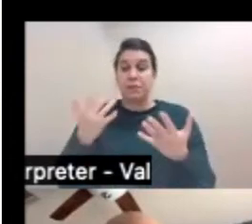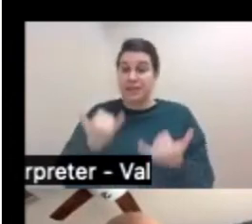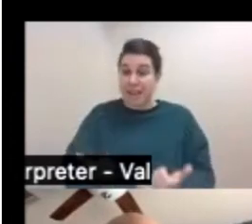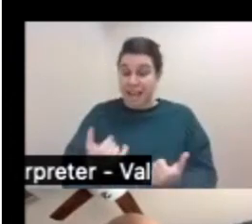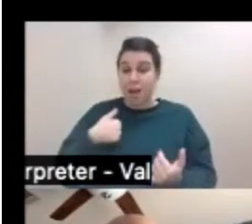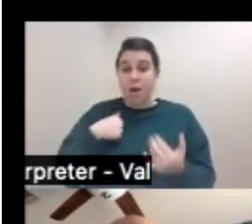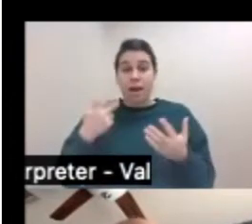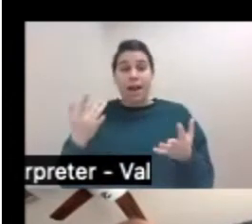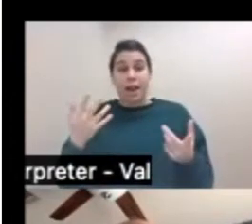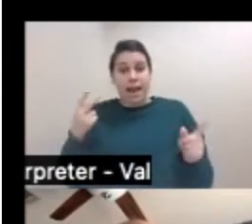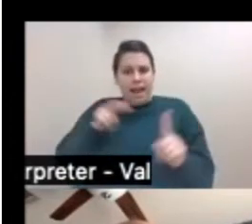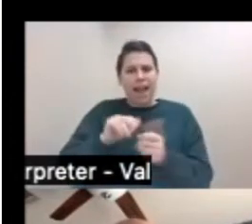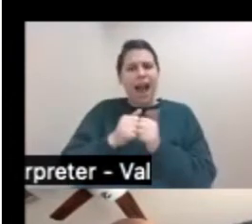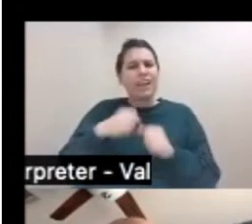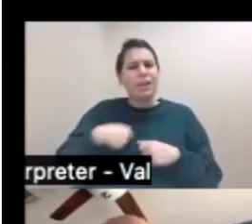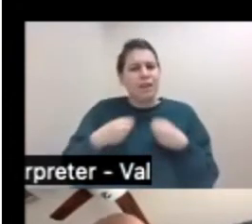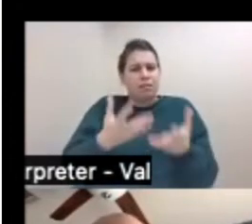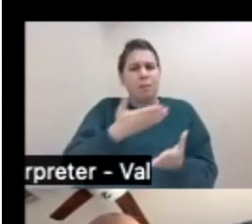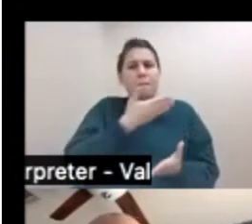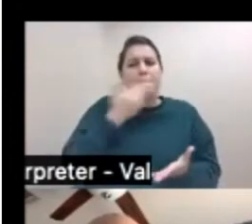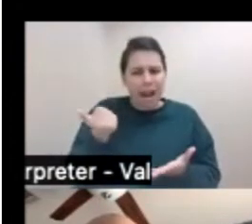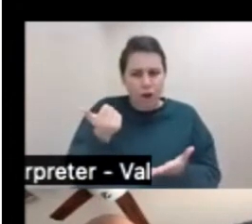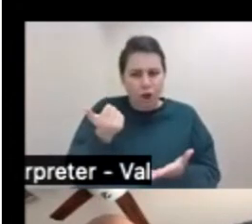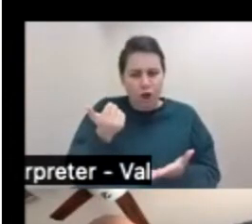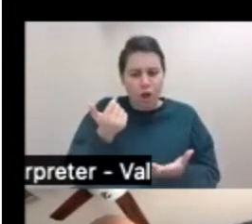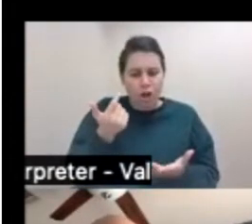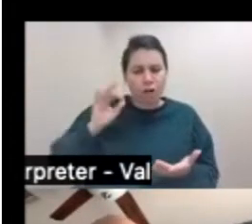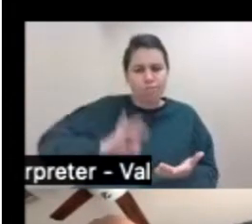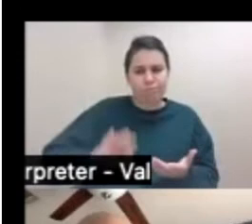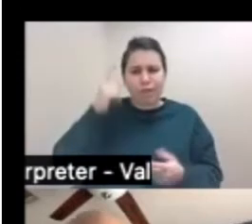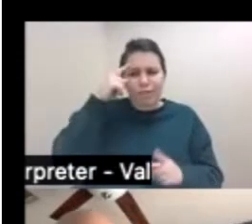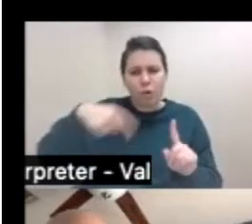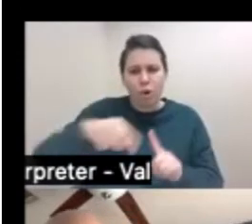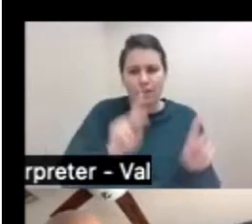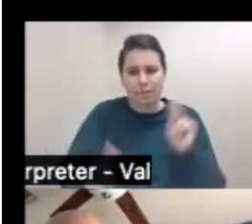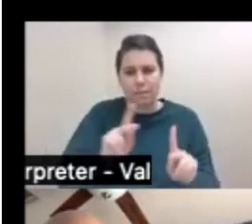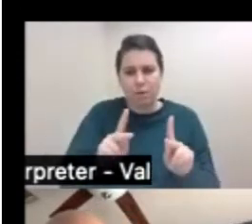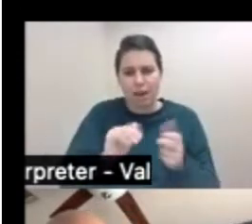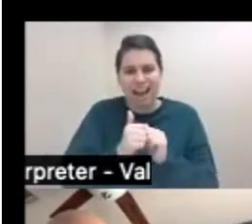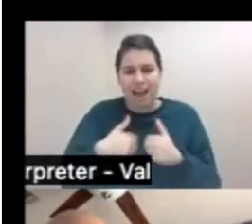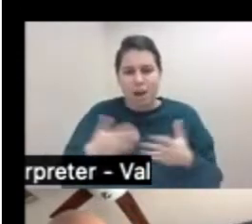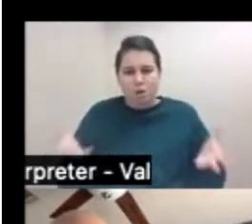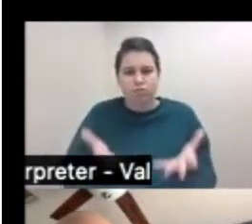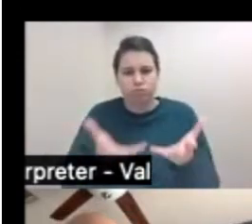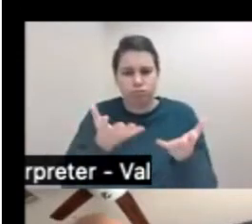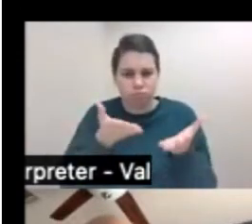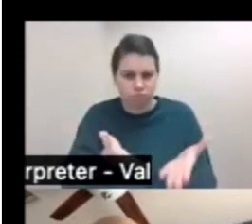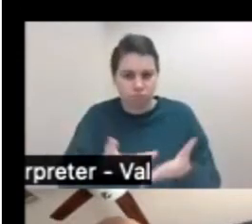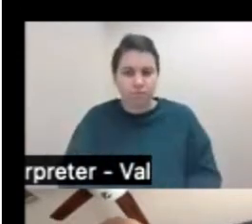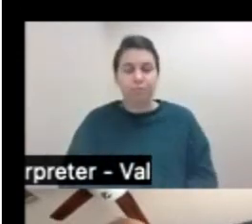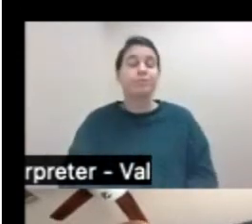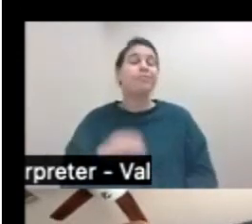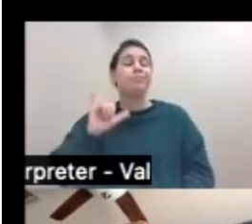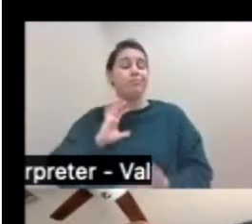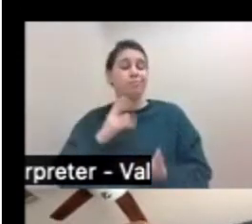to them? So that conversation needs to be informed and our program of research is informed by this